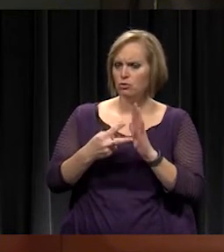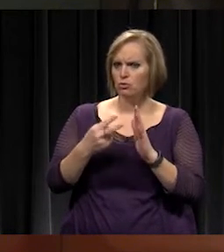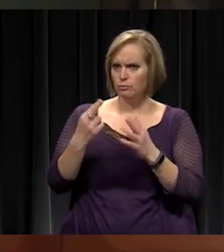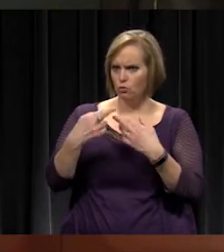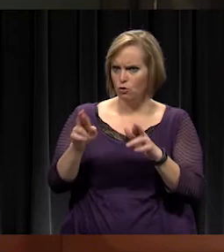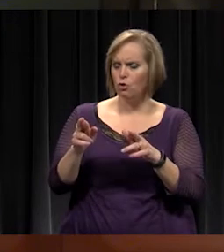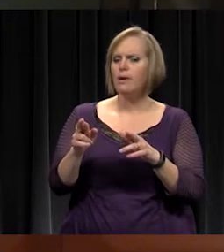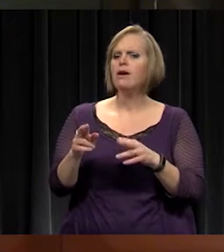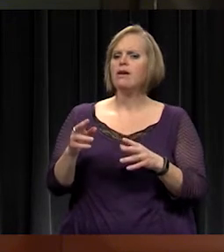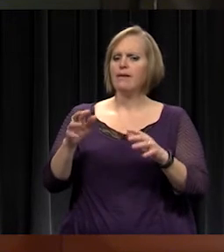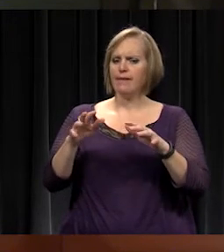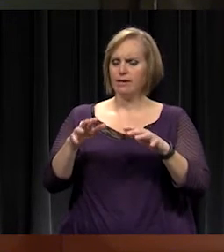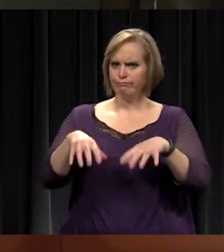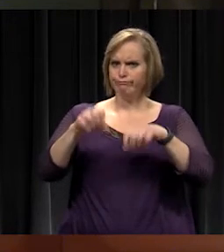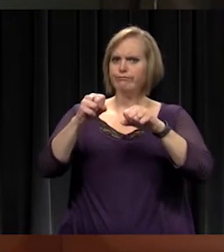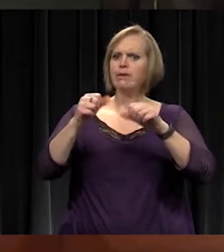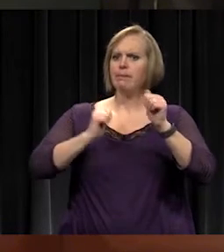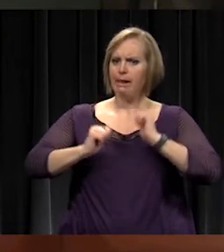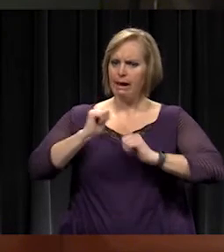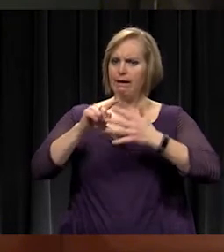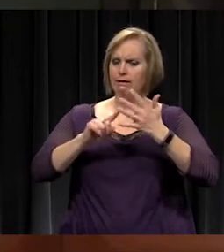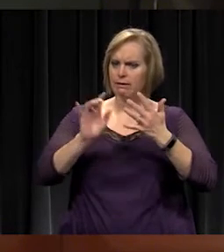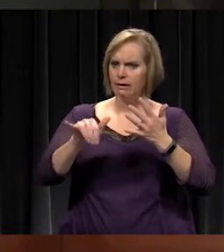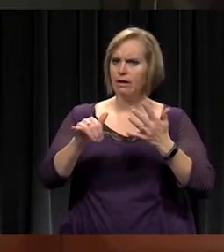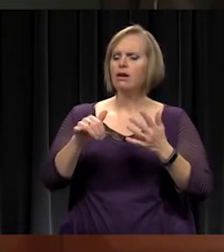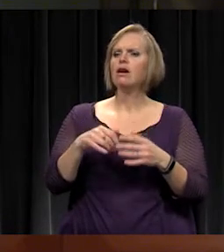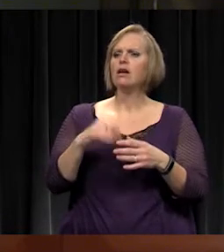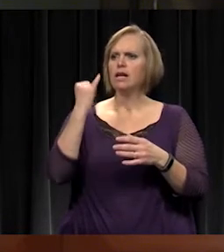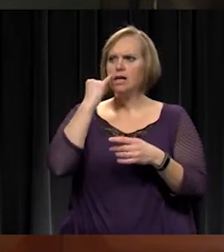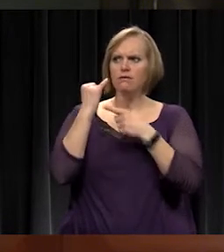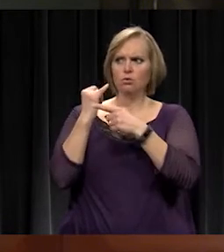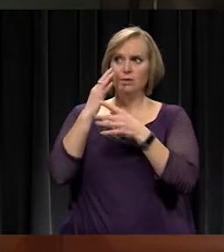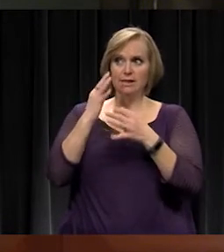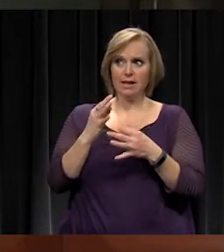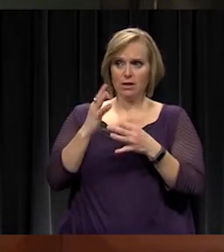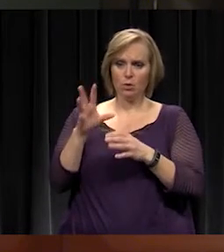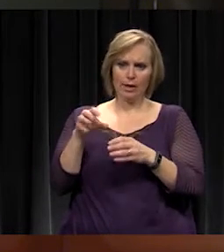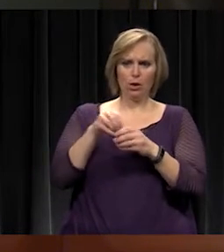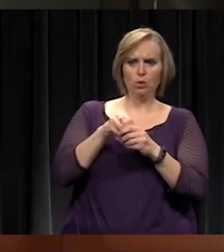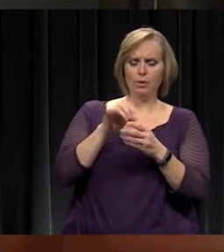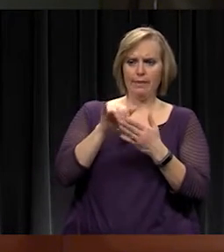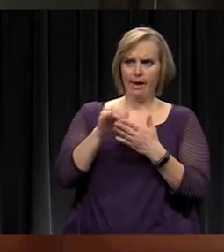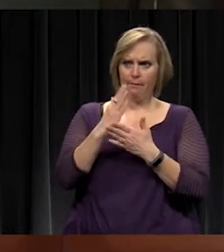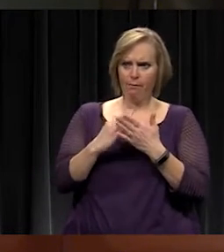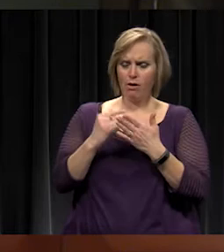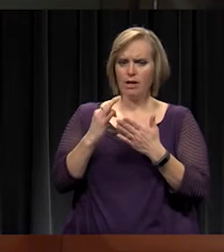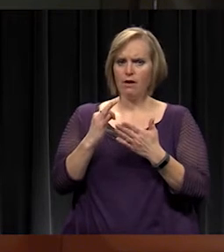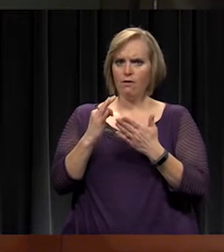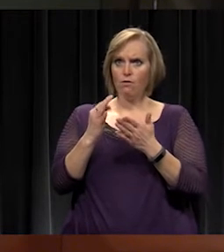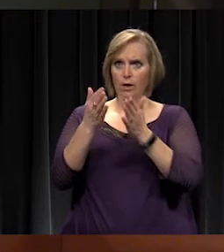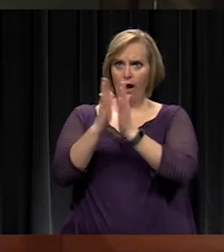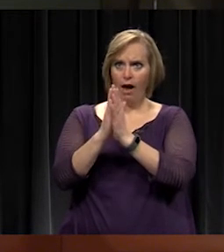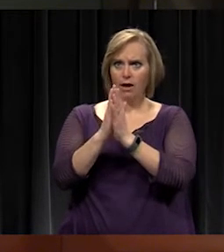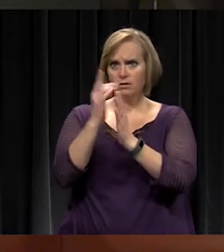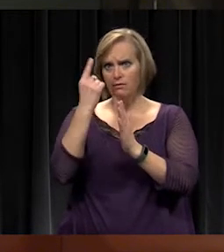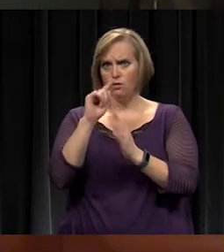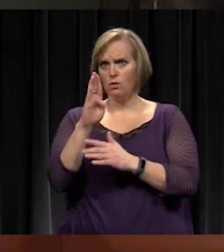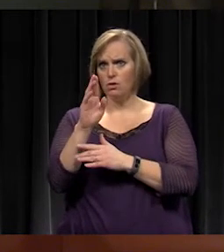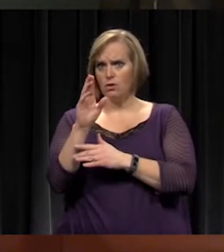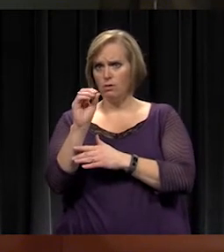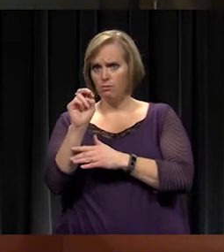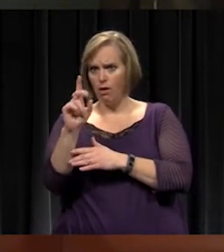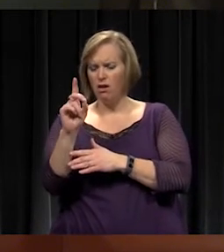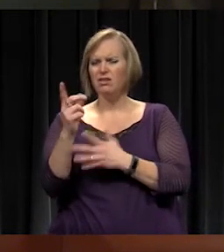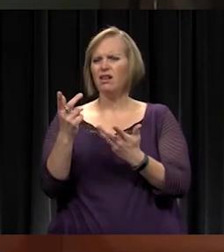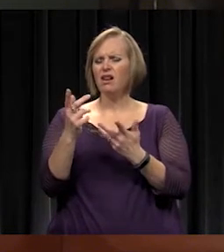you have, if you do decide to include that piece and if we go for a bond, um, where would the plays